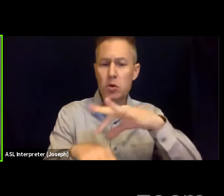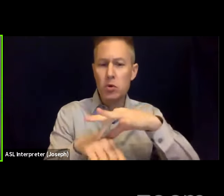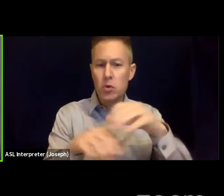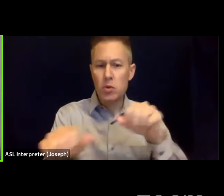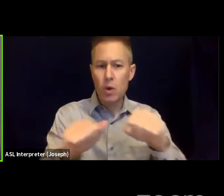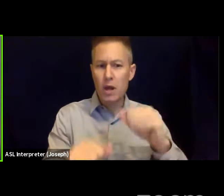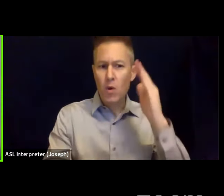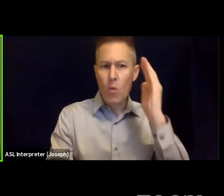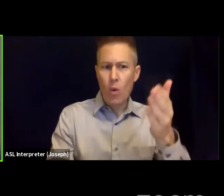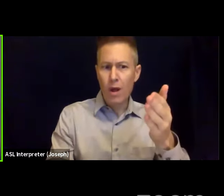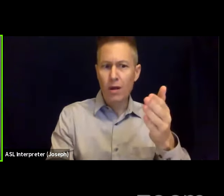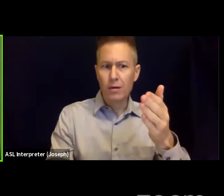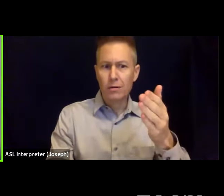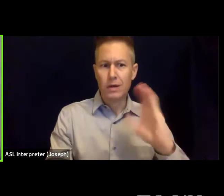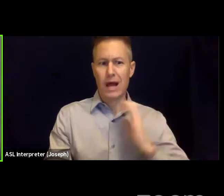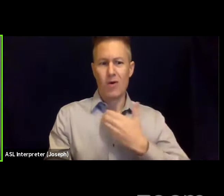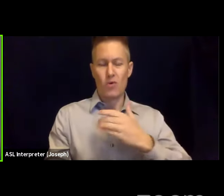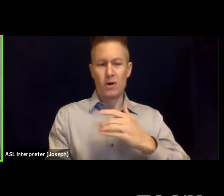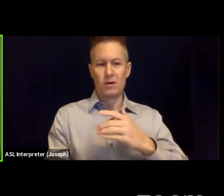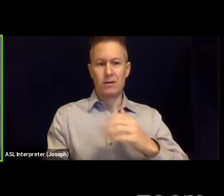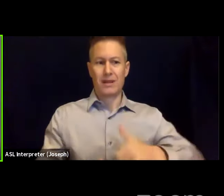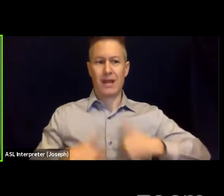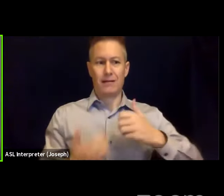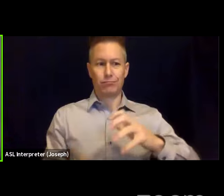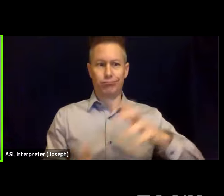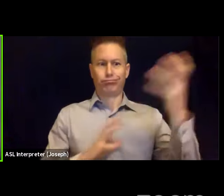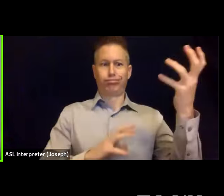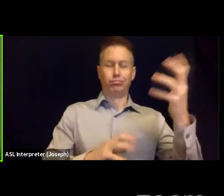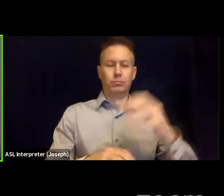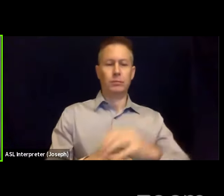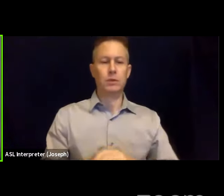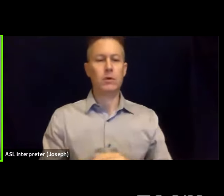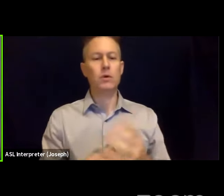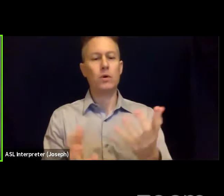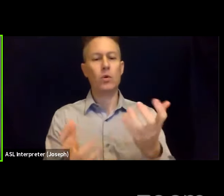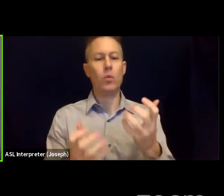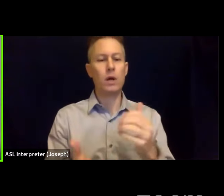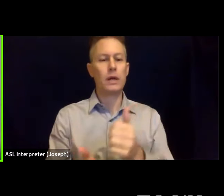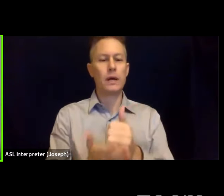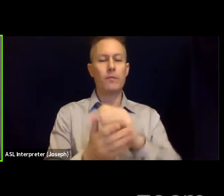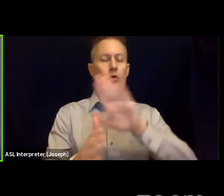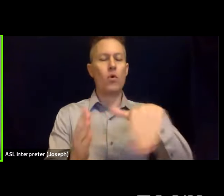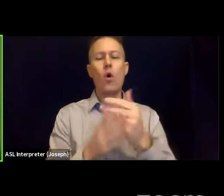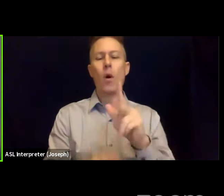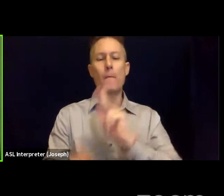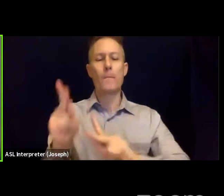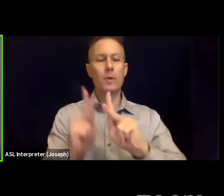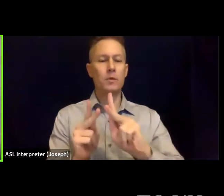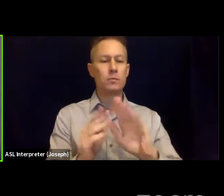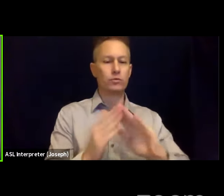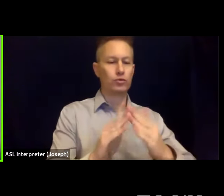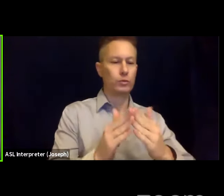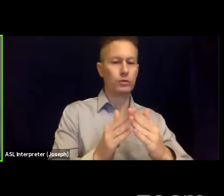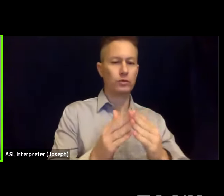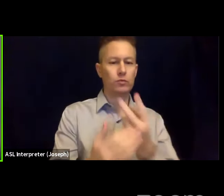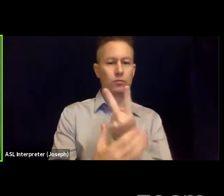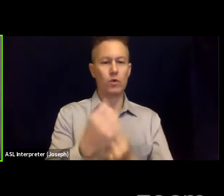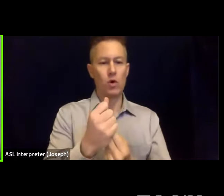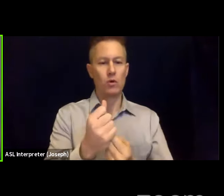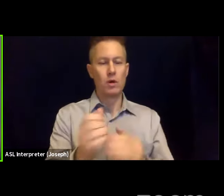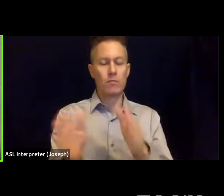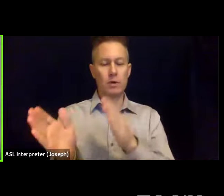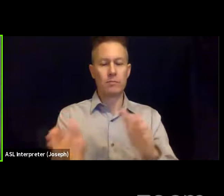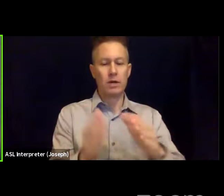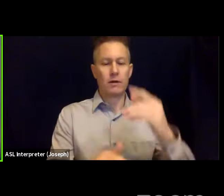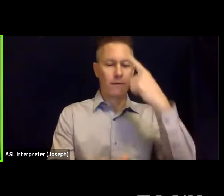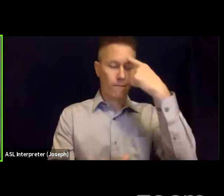but at FEMA we're interested in helping all people and communities prepare for this great risk that we face. So